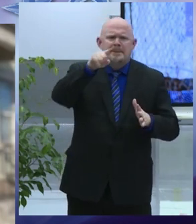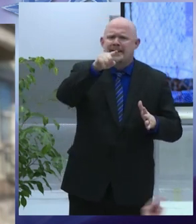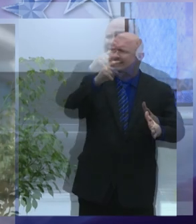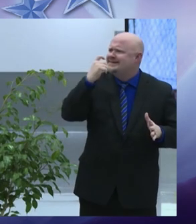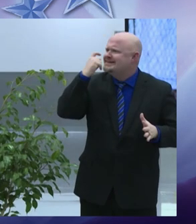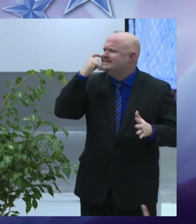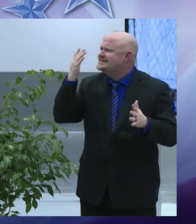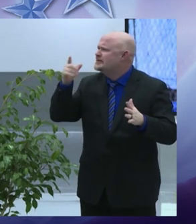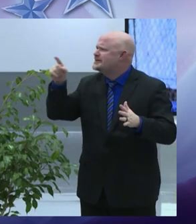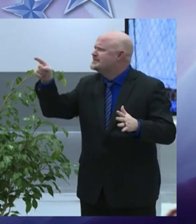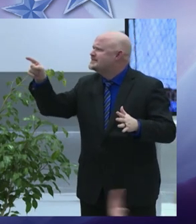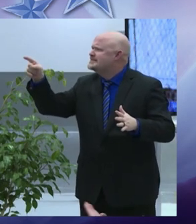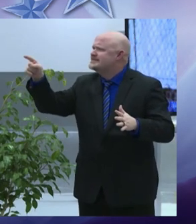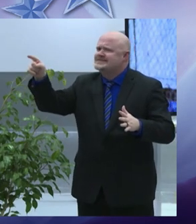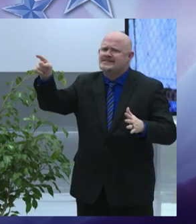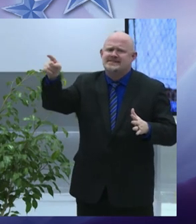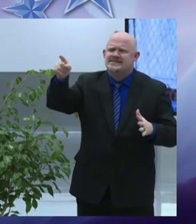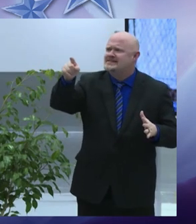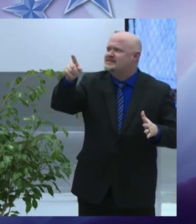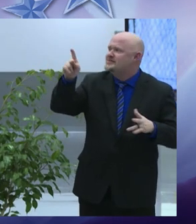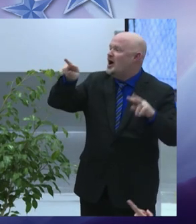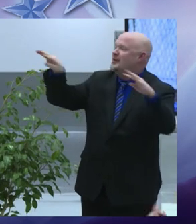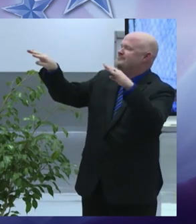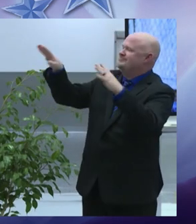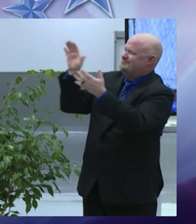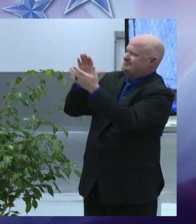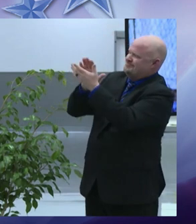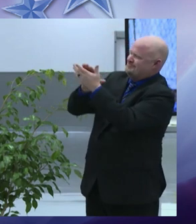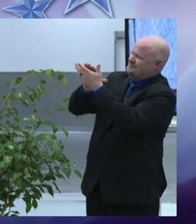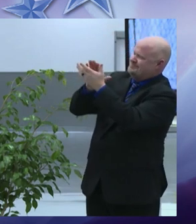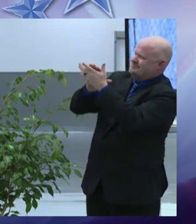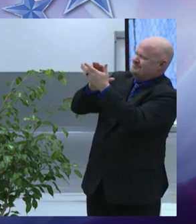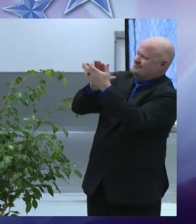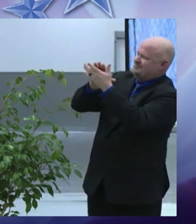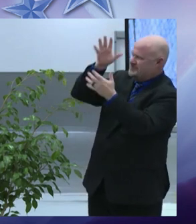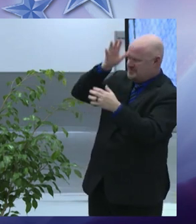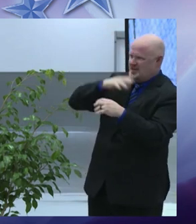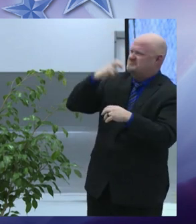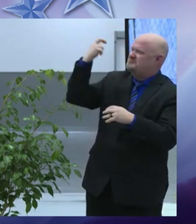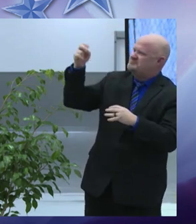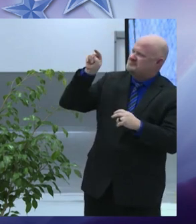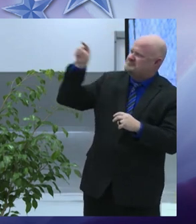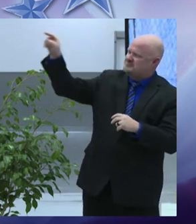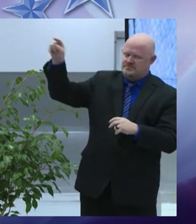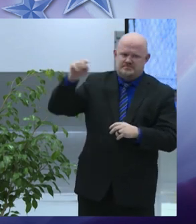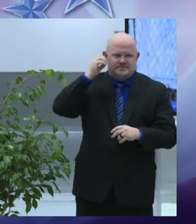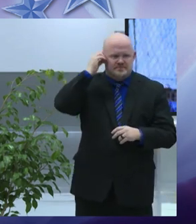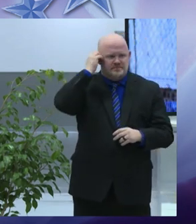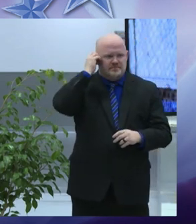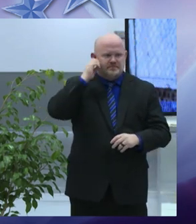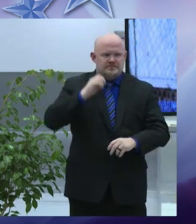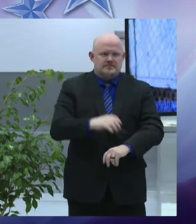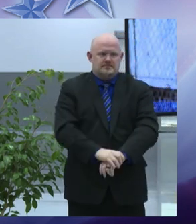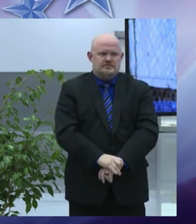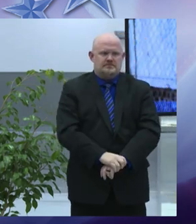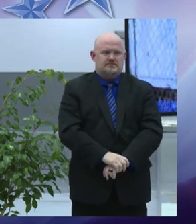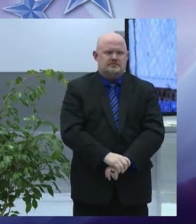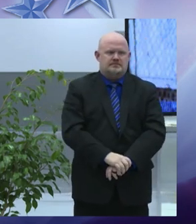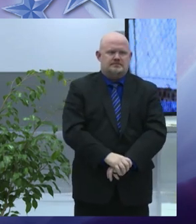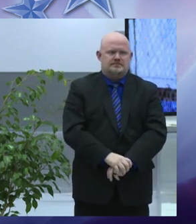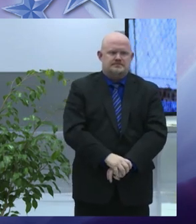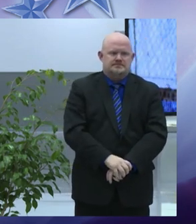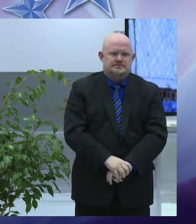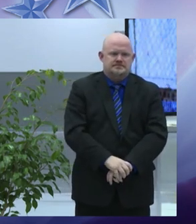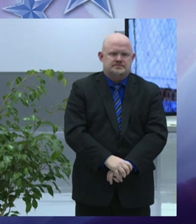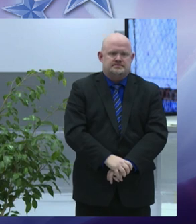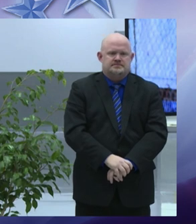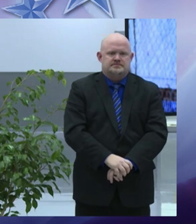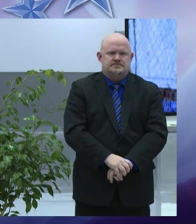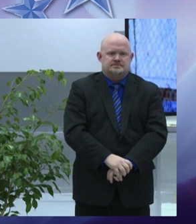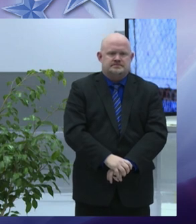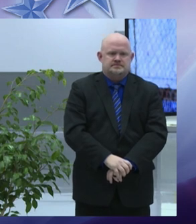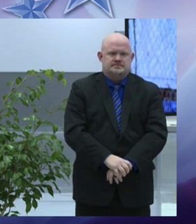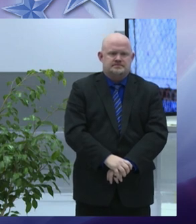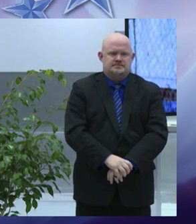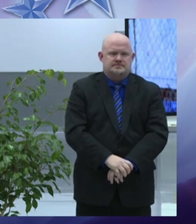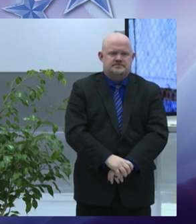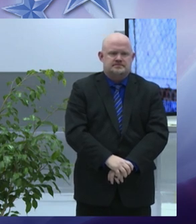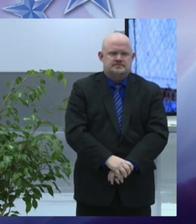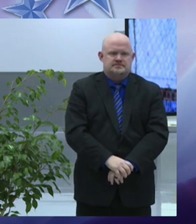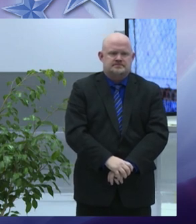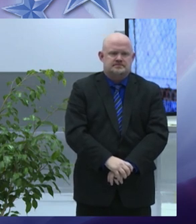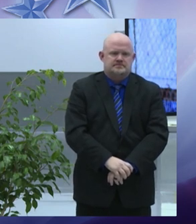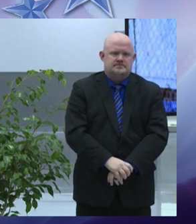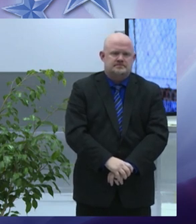imagine